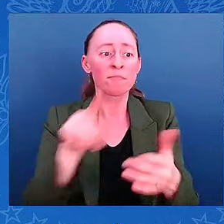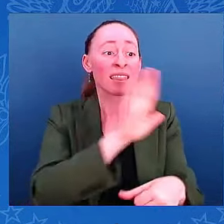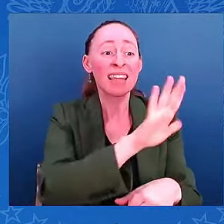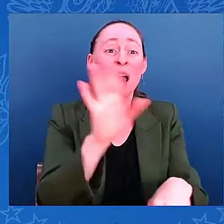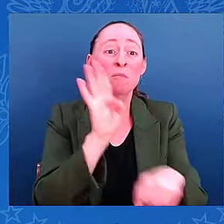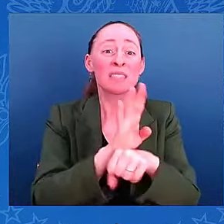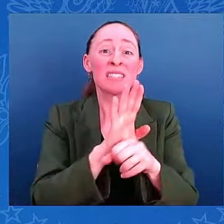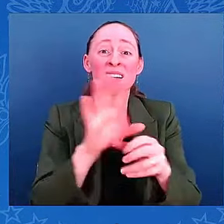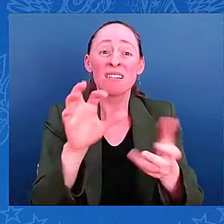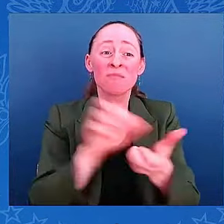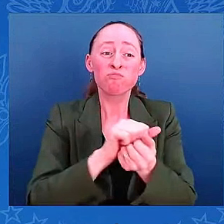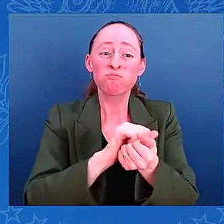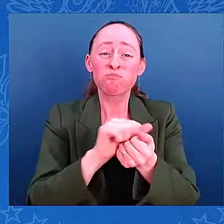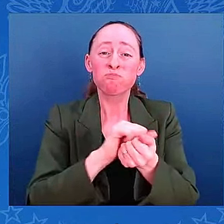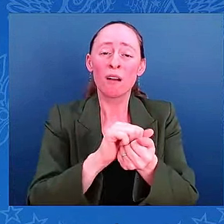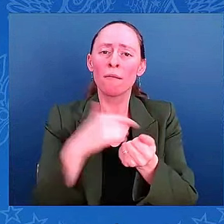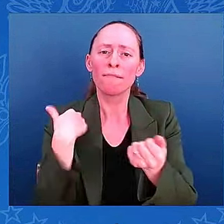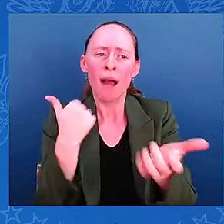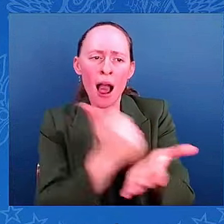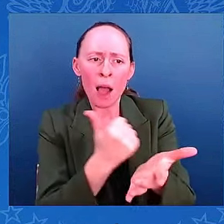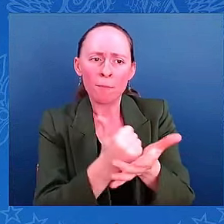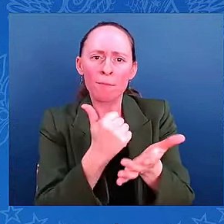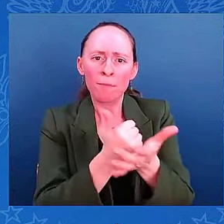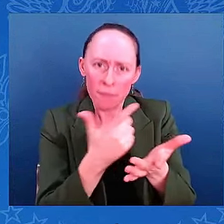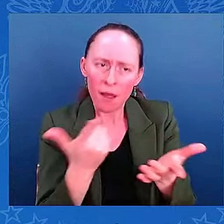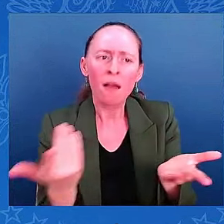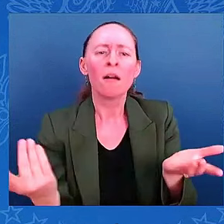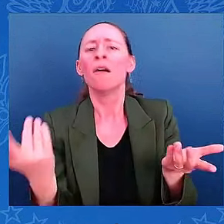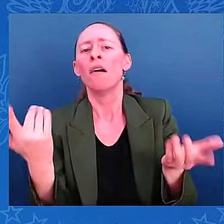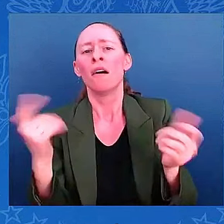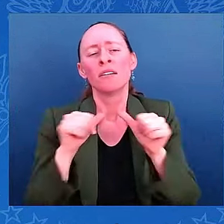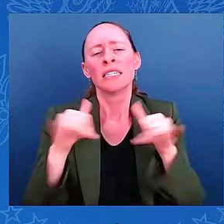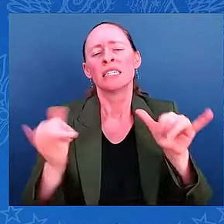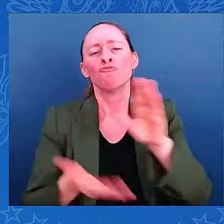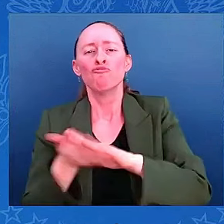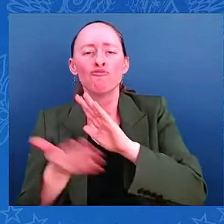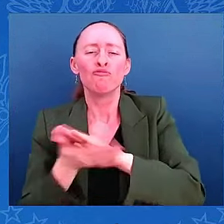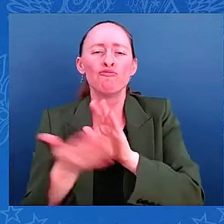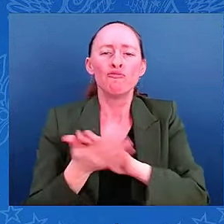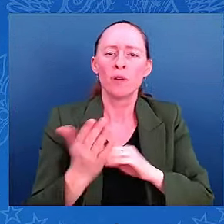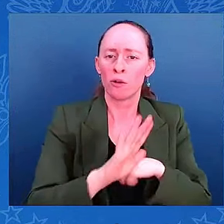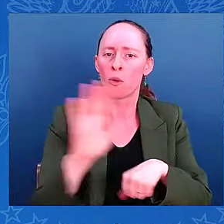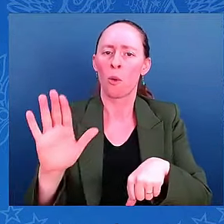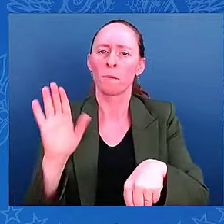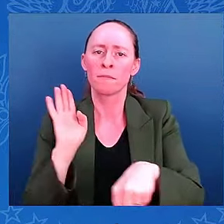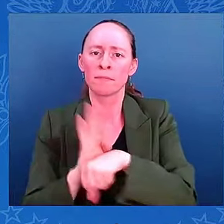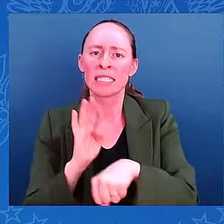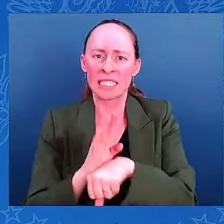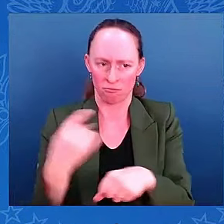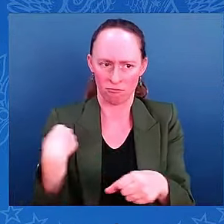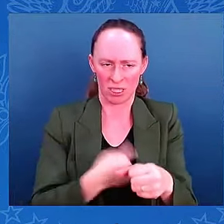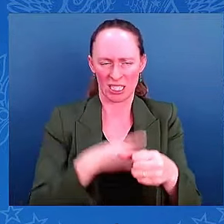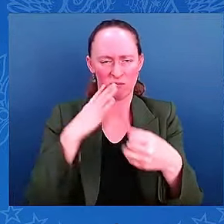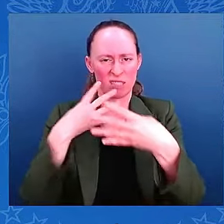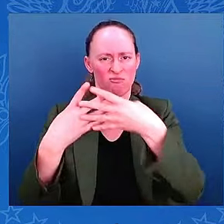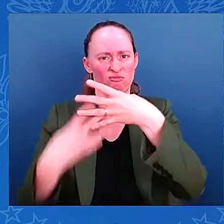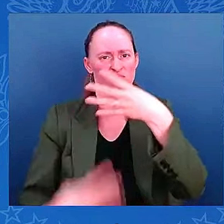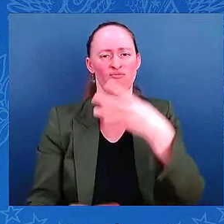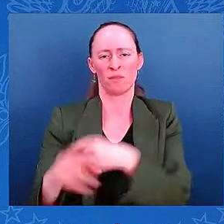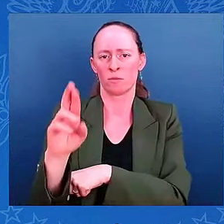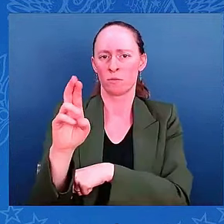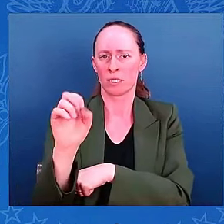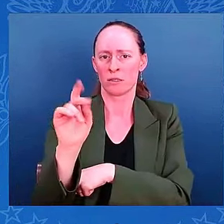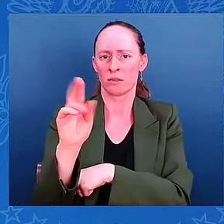understand what resources are available to them. We have an entire administration dedicated to this effort